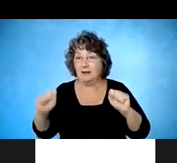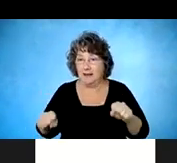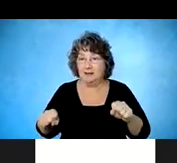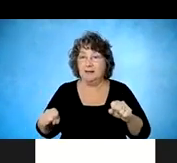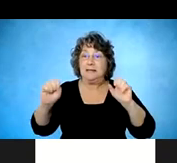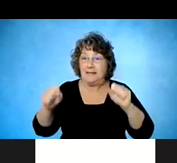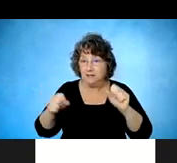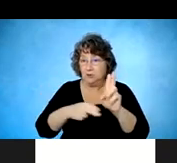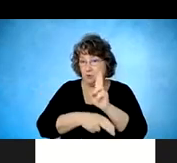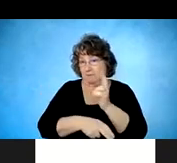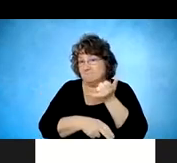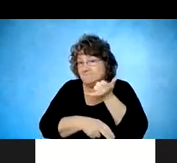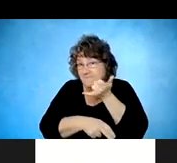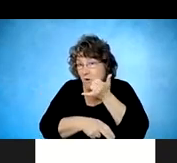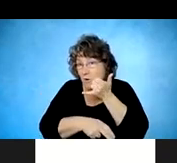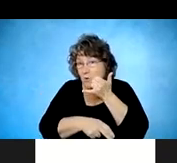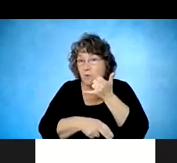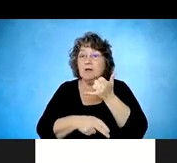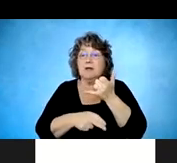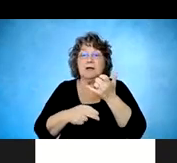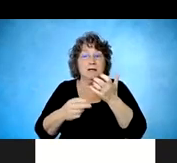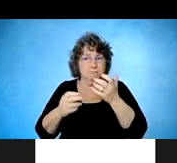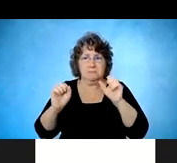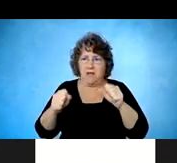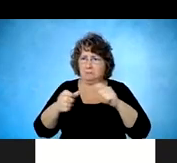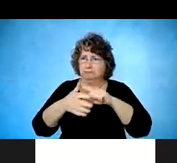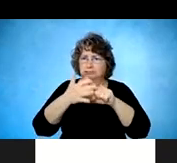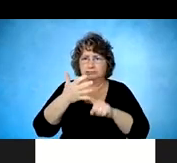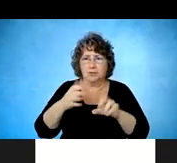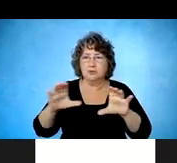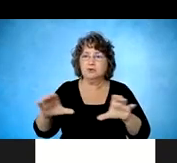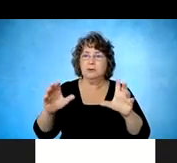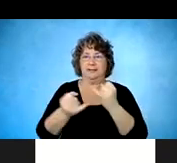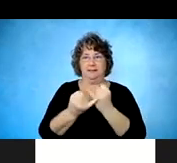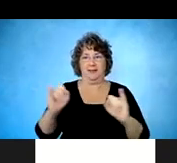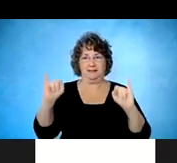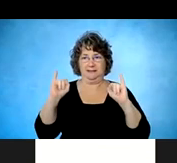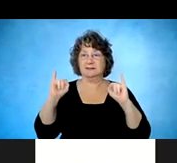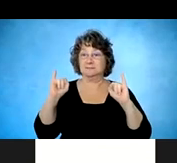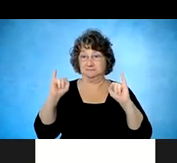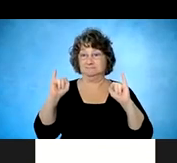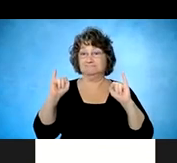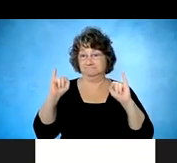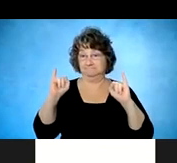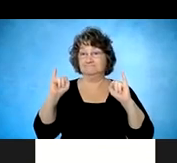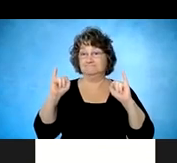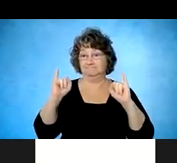phones. They can do all these things independently. And you really don't appreciate